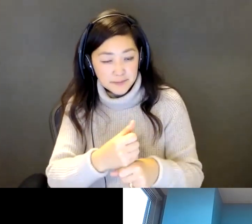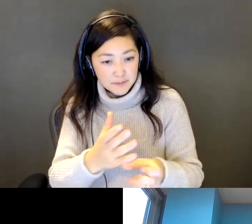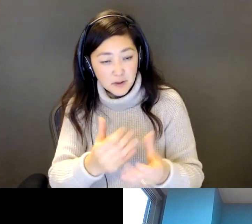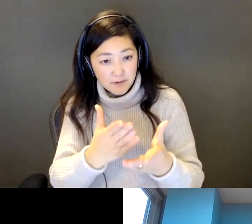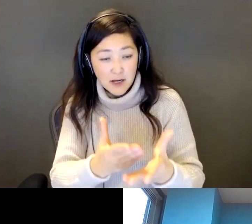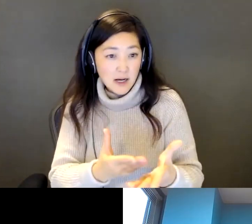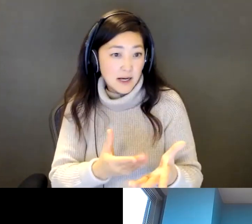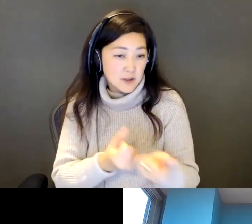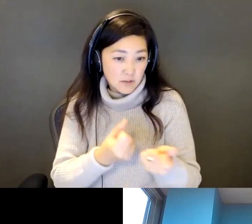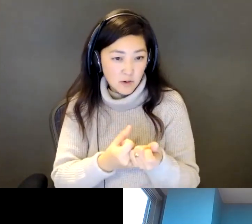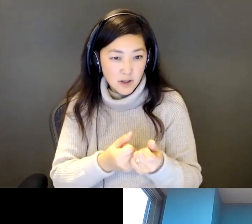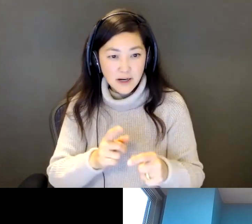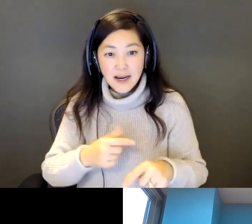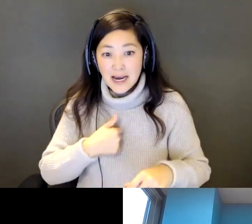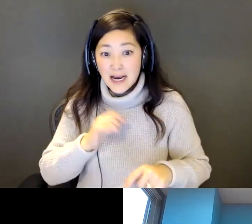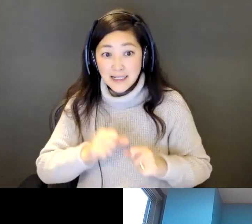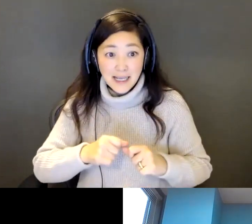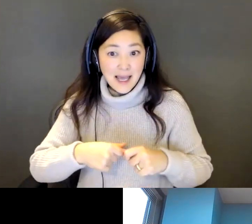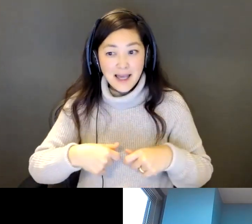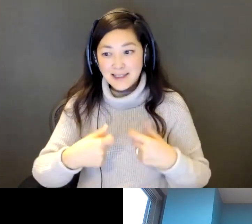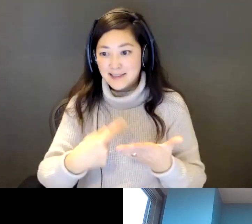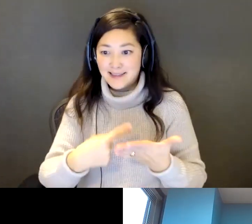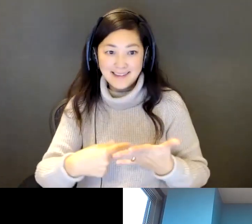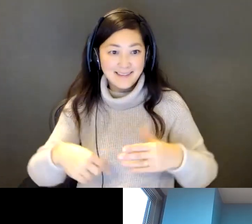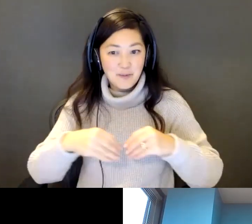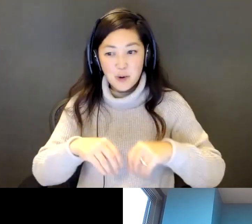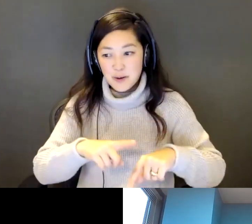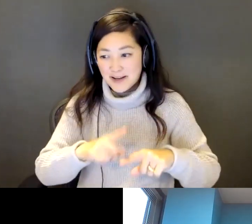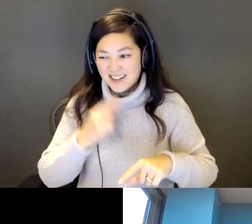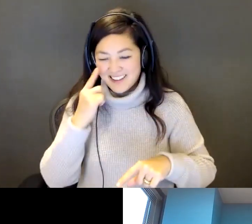I could say a lot more, but I'm going to move on because I'm very mindful of our time.